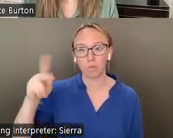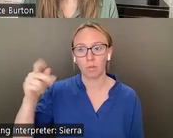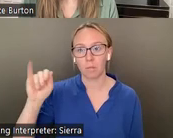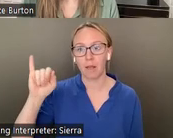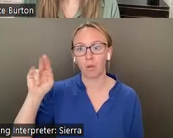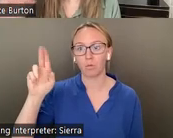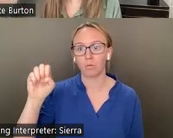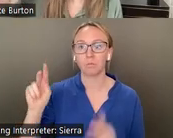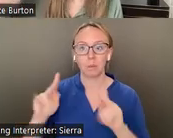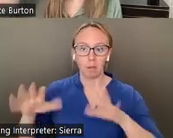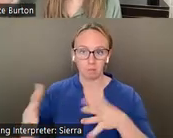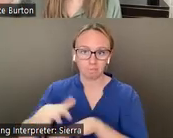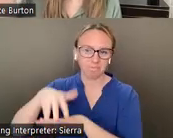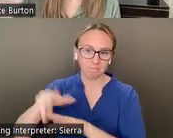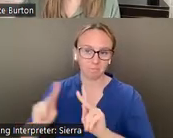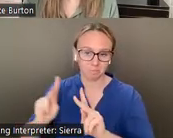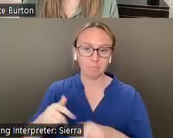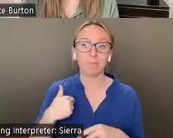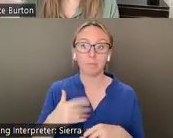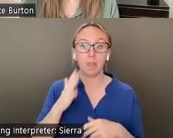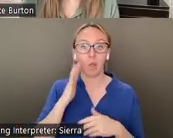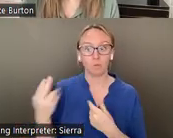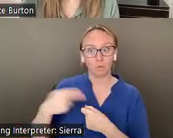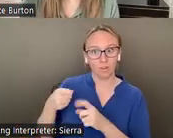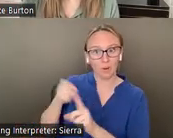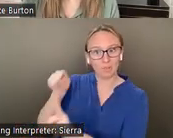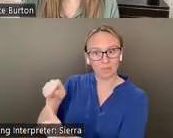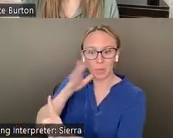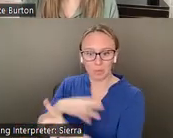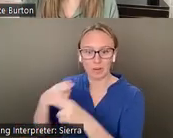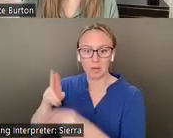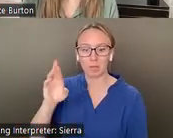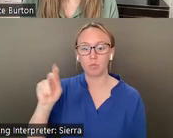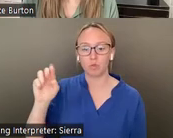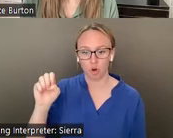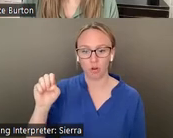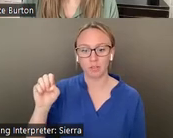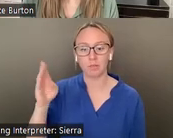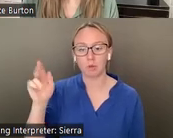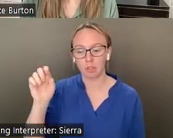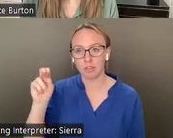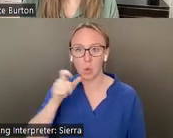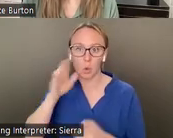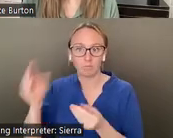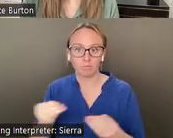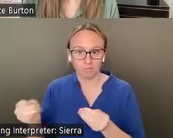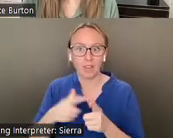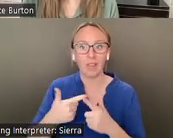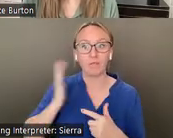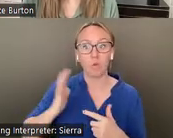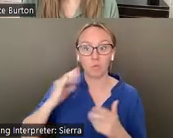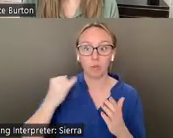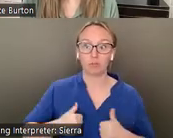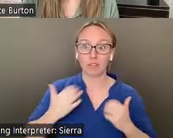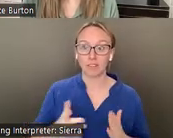Brooke Burton, who will be moderating the panel discussion, and former James Castle House residents, Nat Mead, Emily Culver, and Antonius